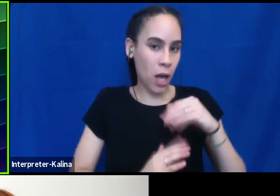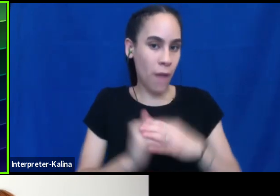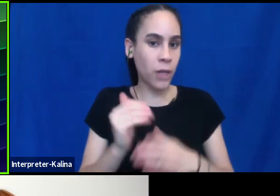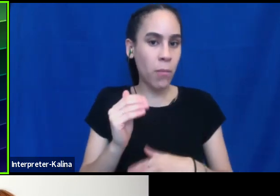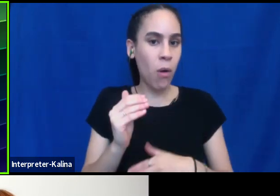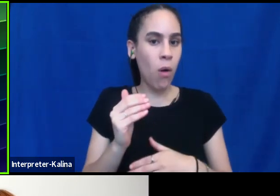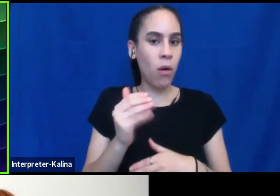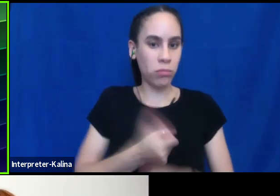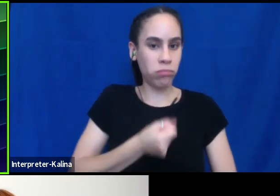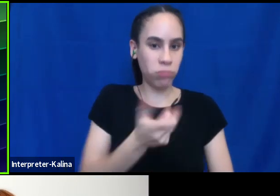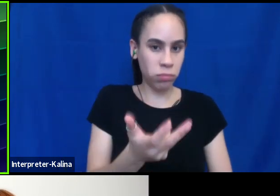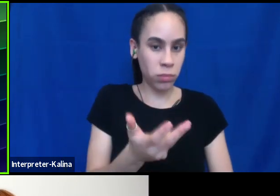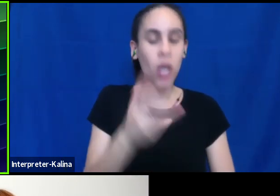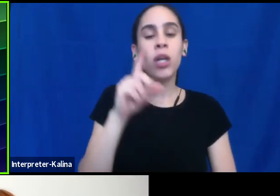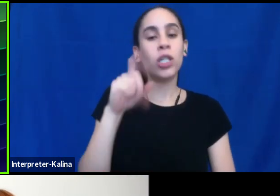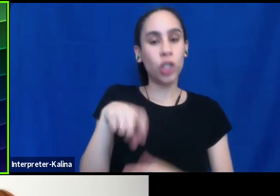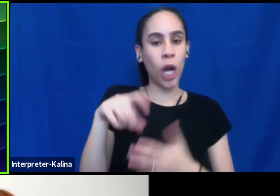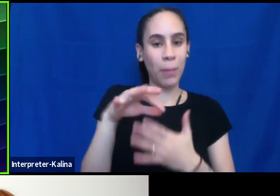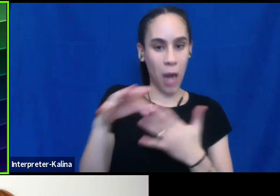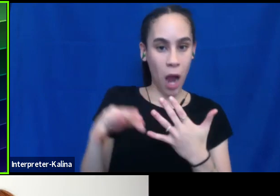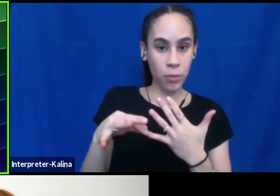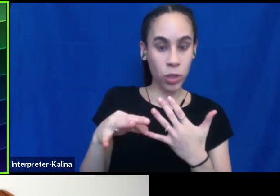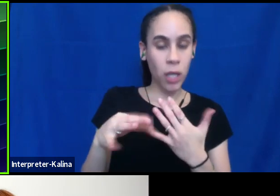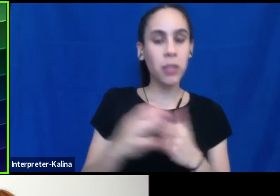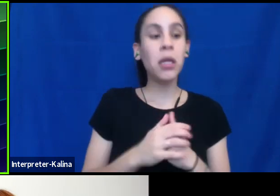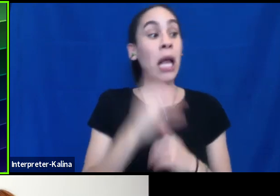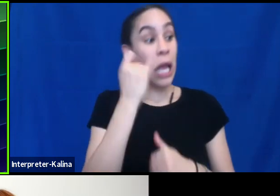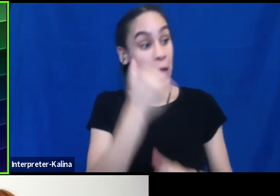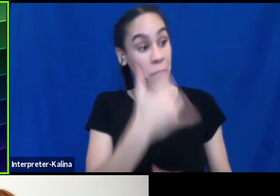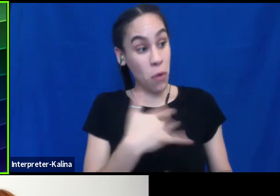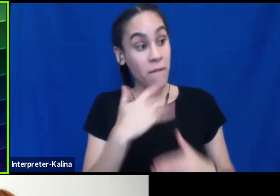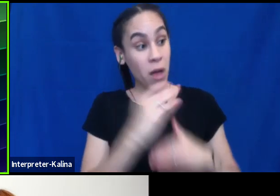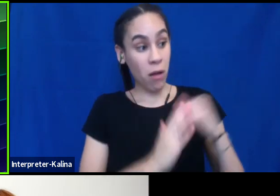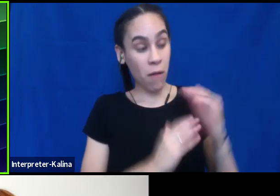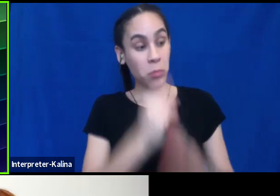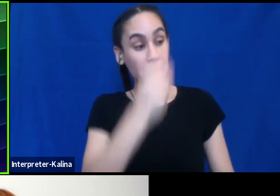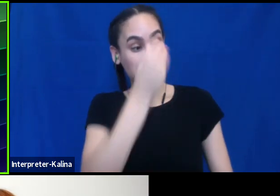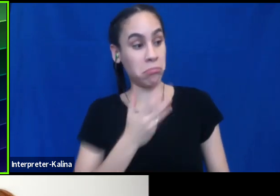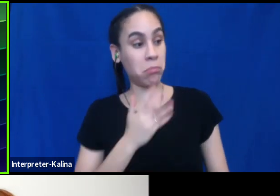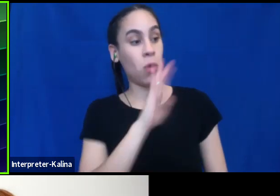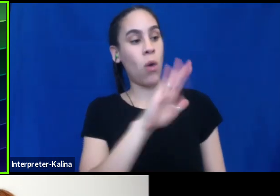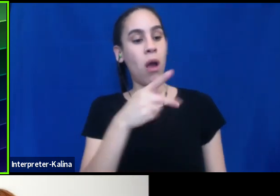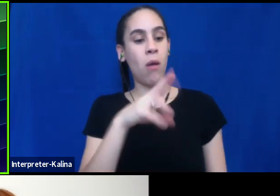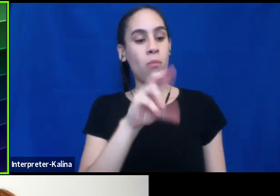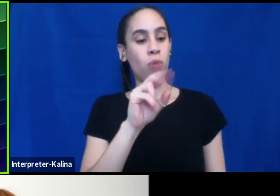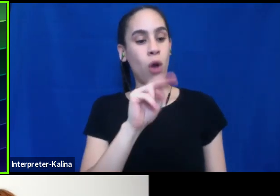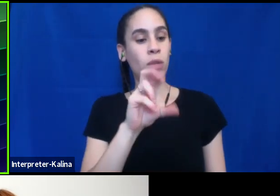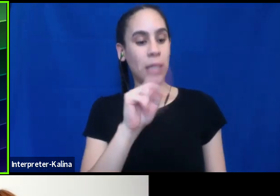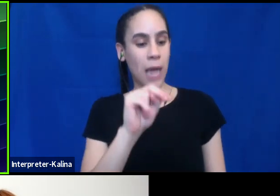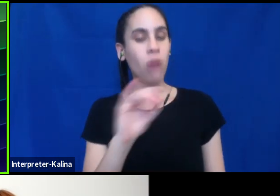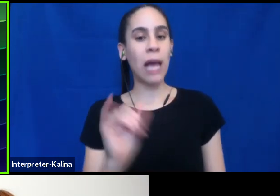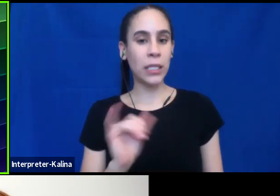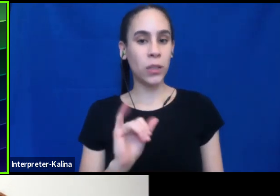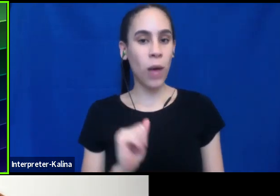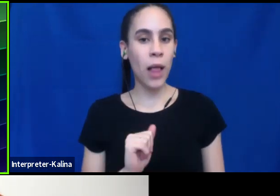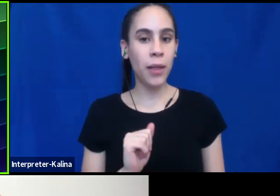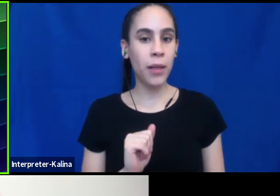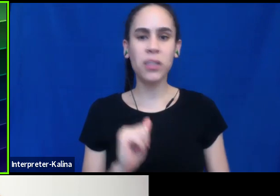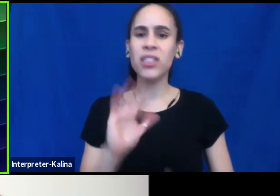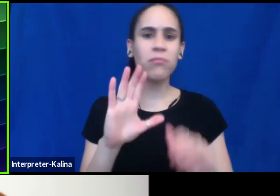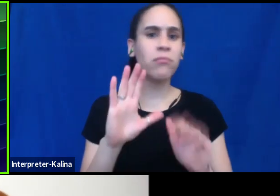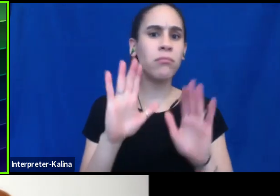optional. Um, if you feel comfortable sharing, please let us know your pronoun as well. Um, and that's a great opportunity for people